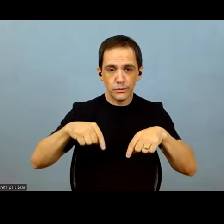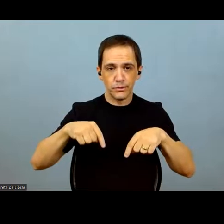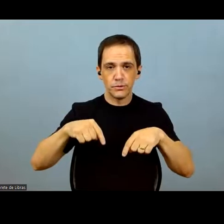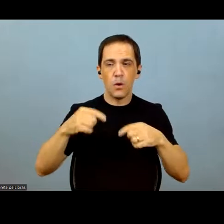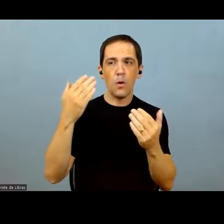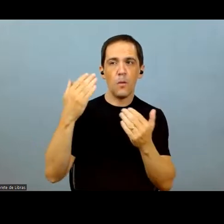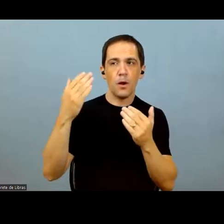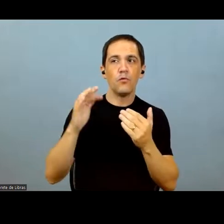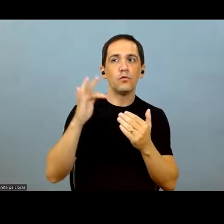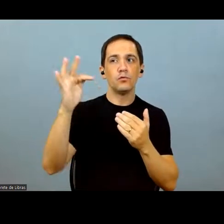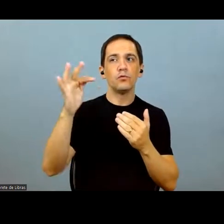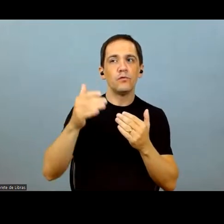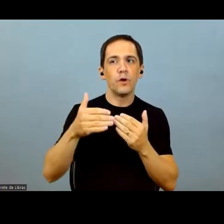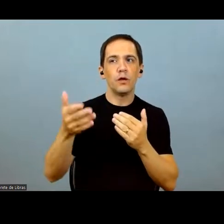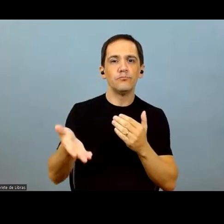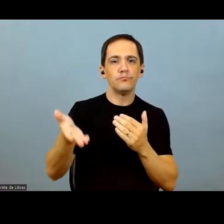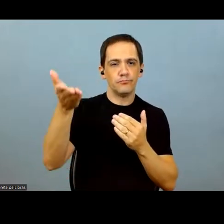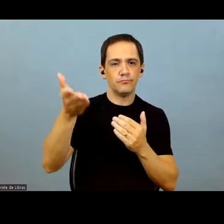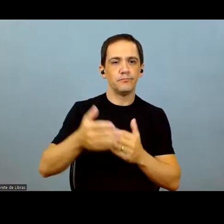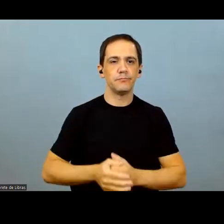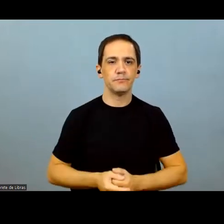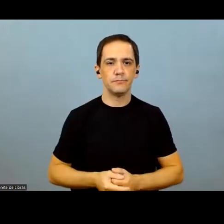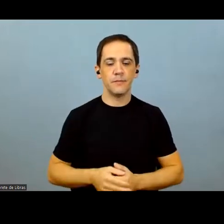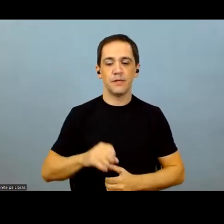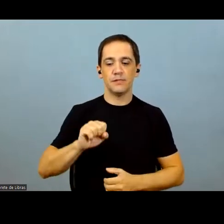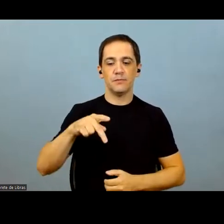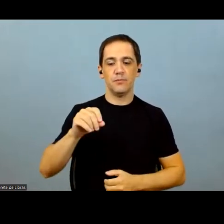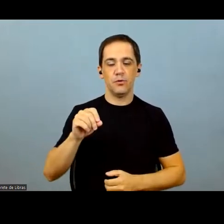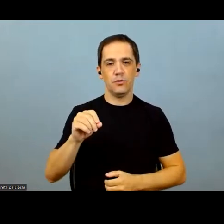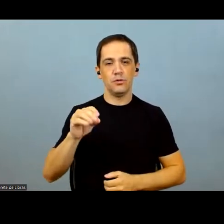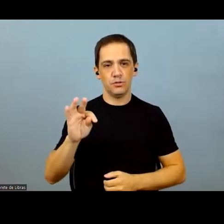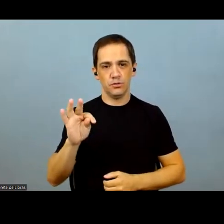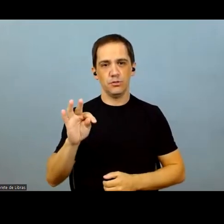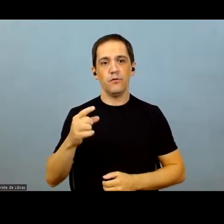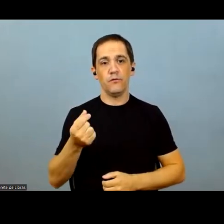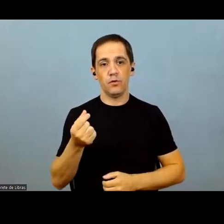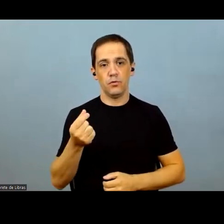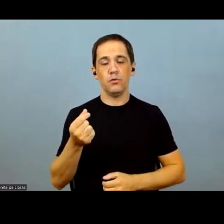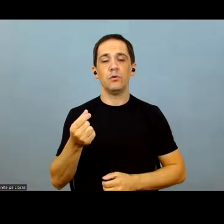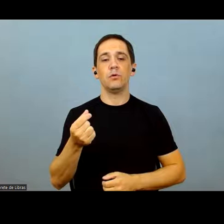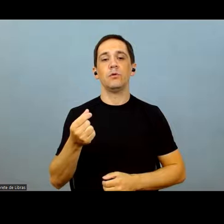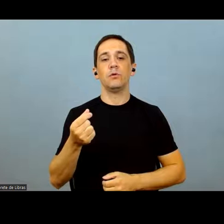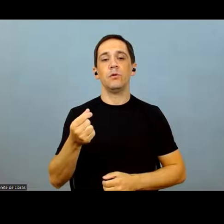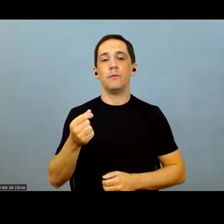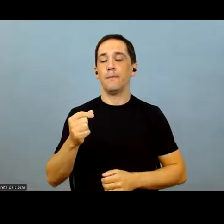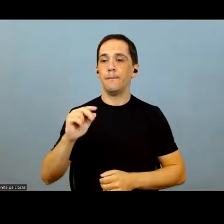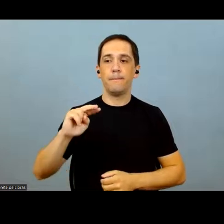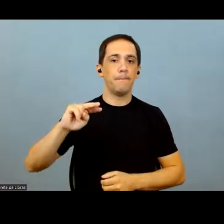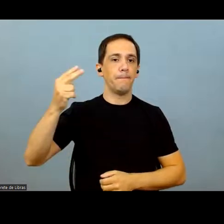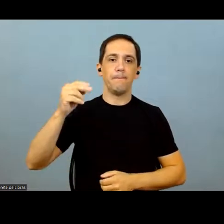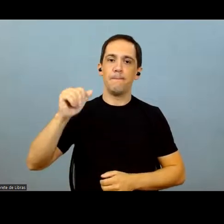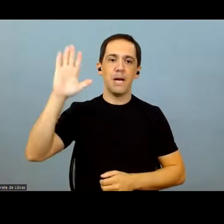being realized in the current crop year that has already been hatched. You know,